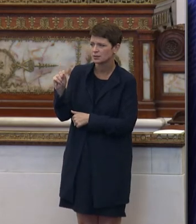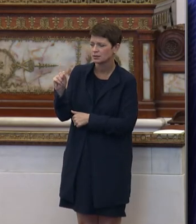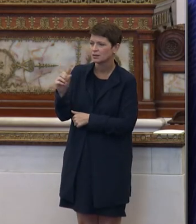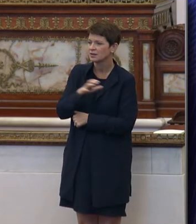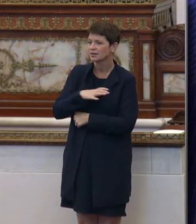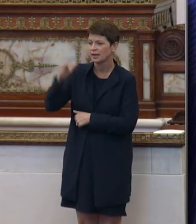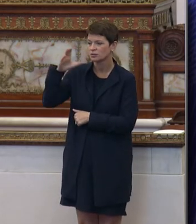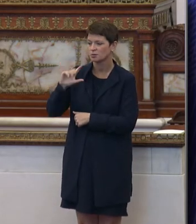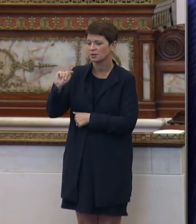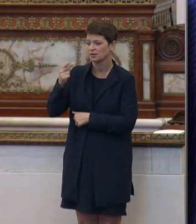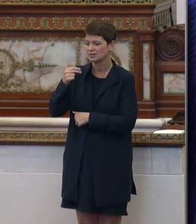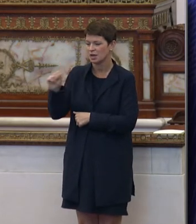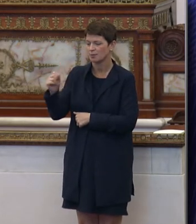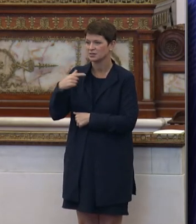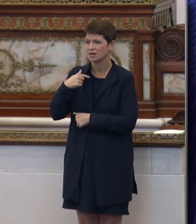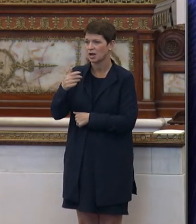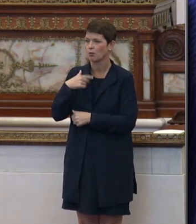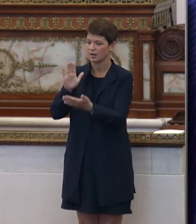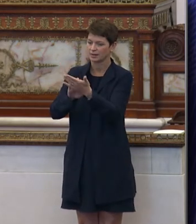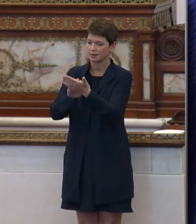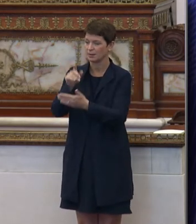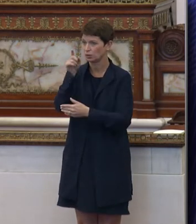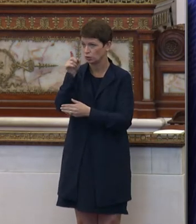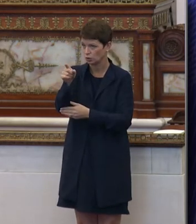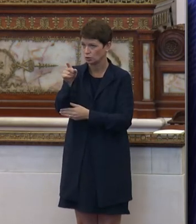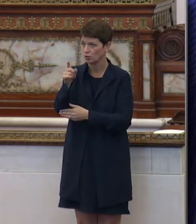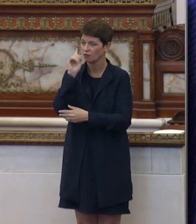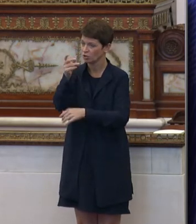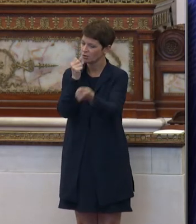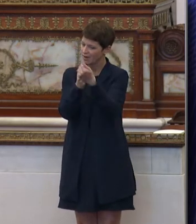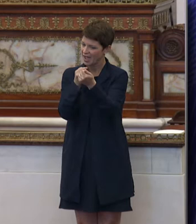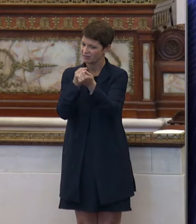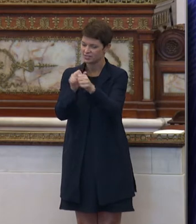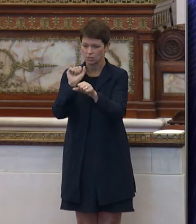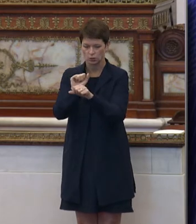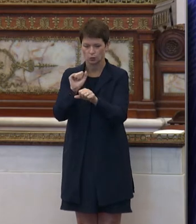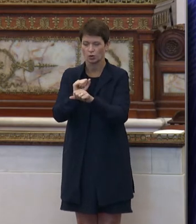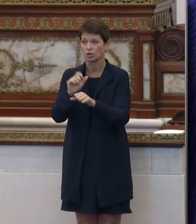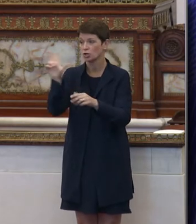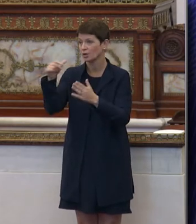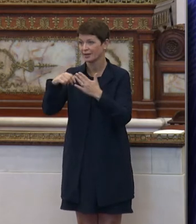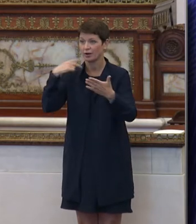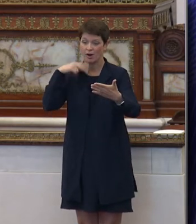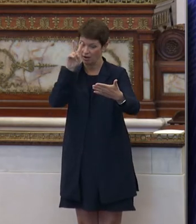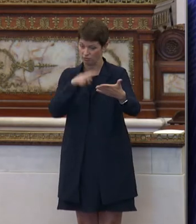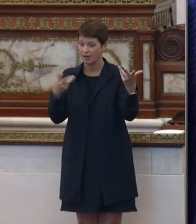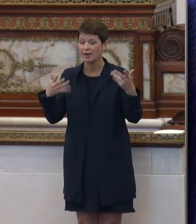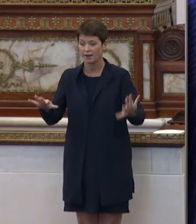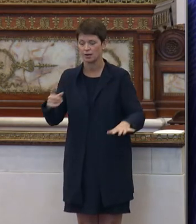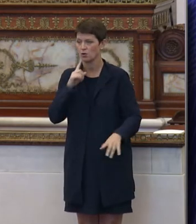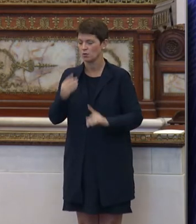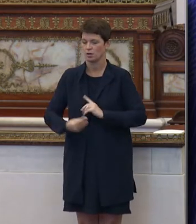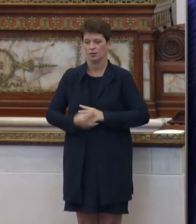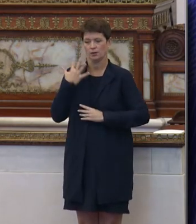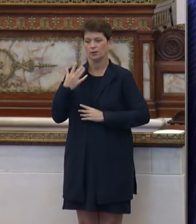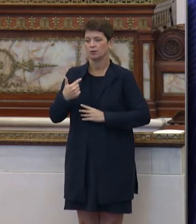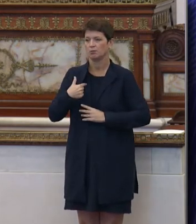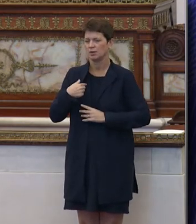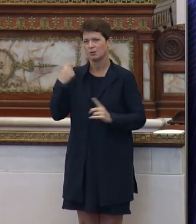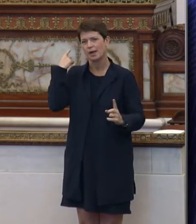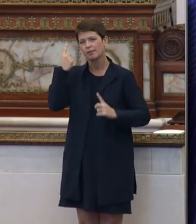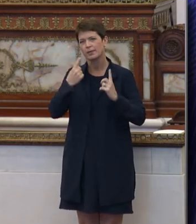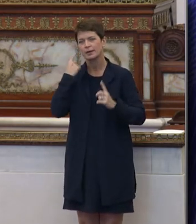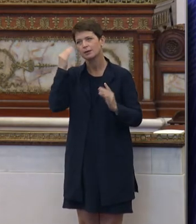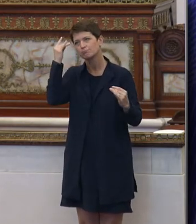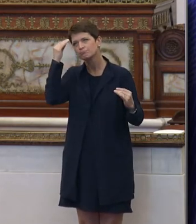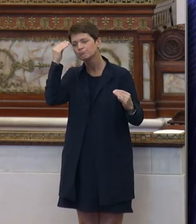this is Councilmember Thomas. I just wanted to commend you for your advocacy and your efforts. I read your letter. It really hit me when I think about